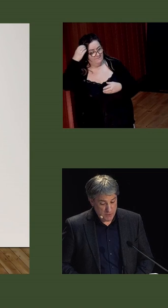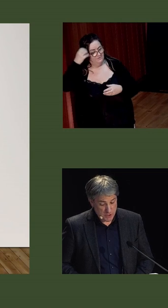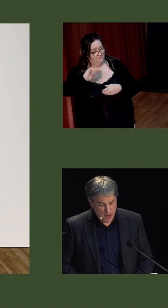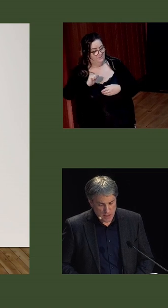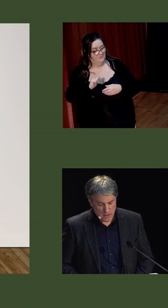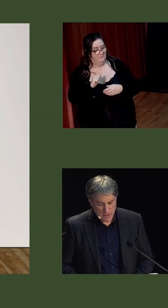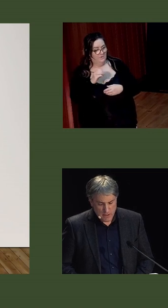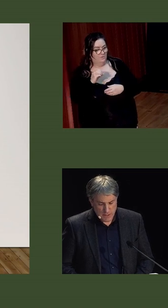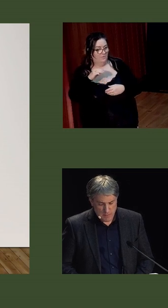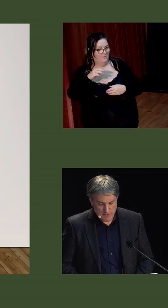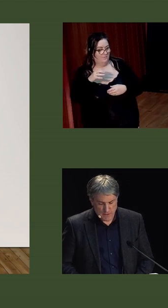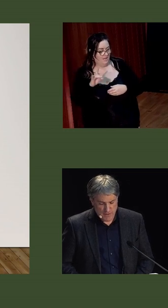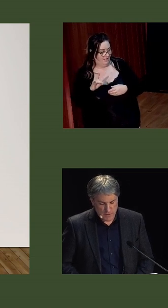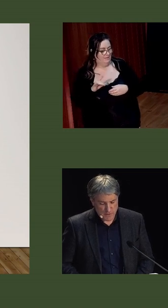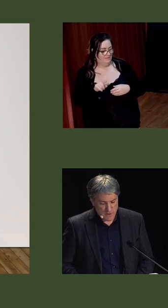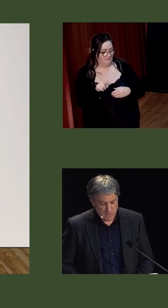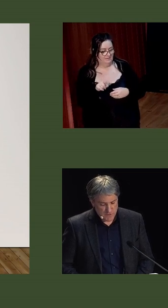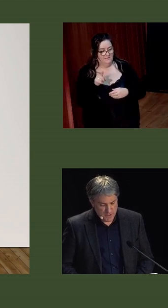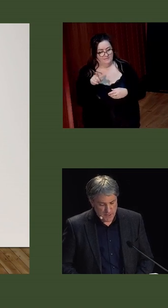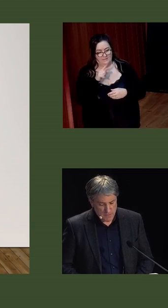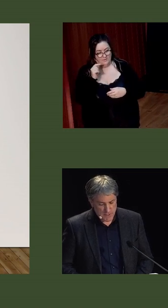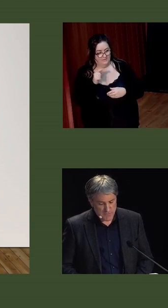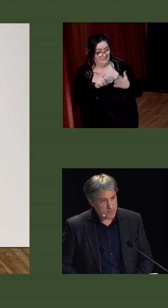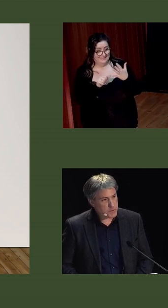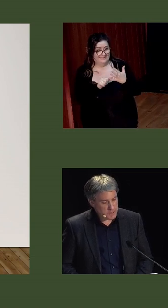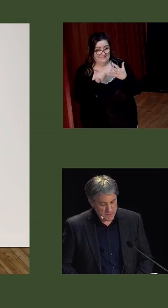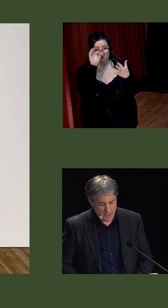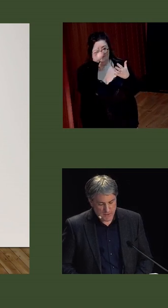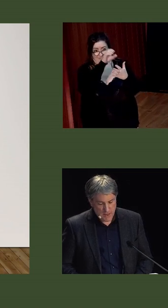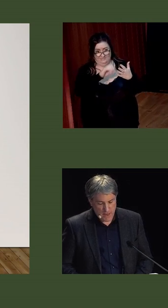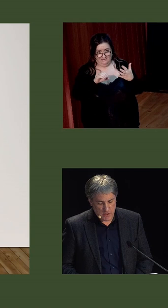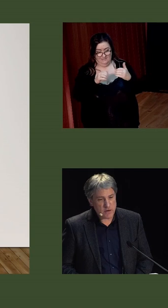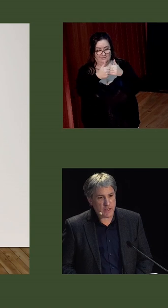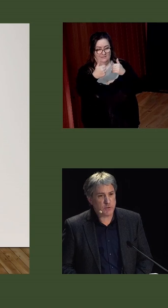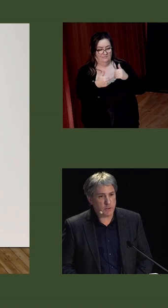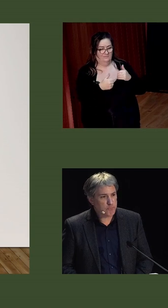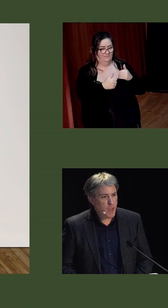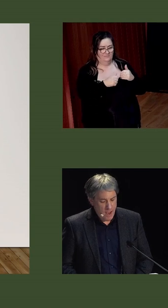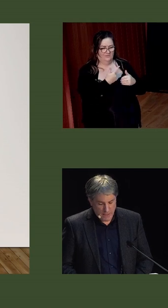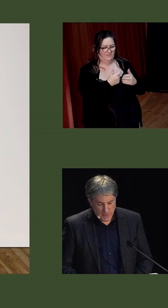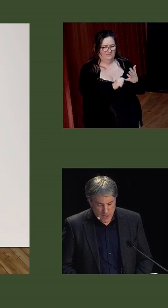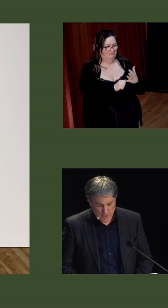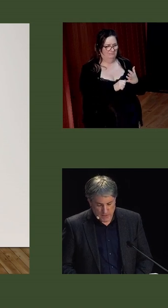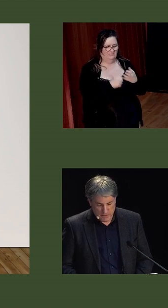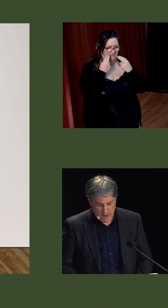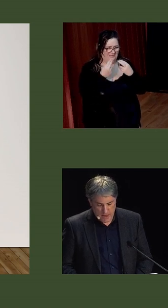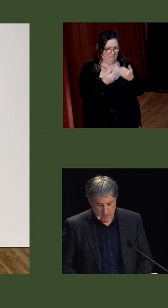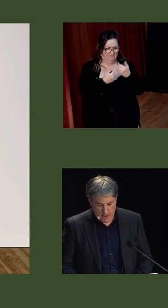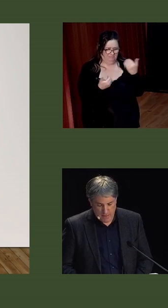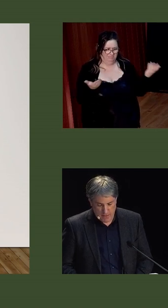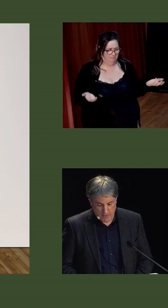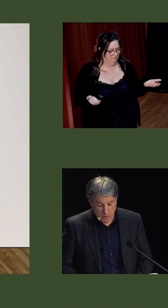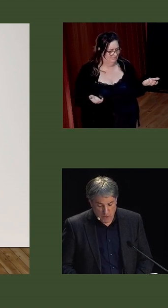Armagh and future Cardinal, deemed the severance of the six counties from the 26 as unnatural. And suggested